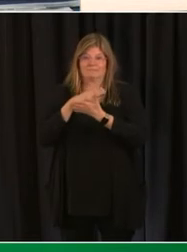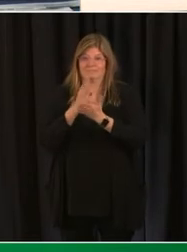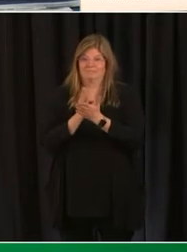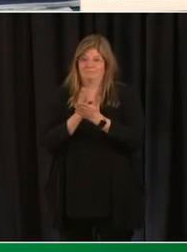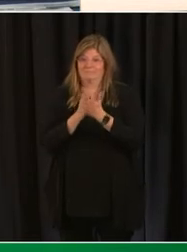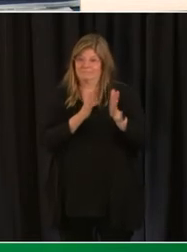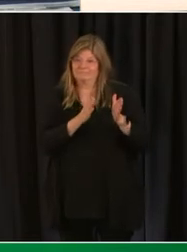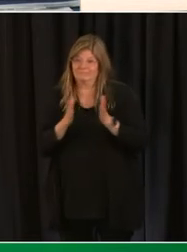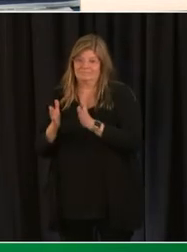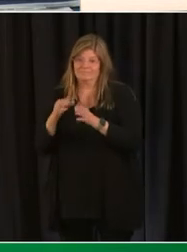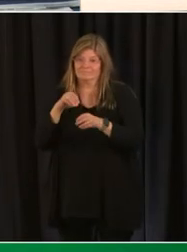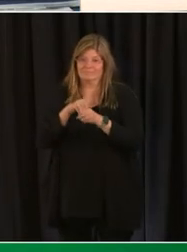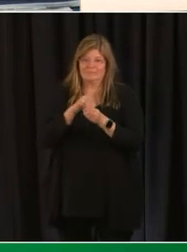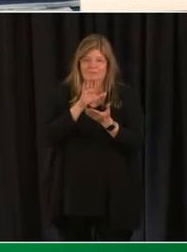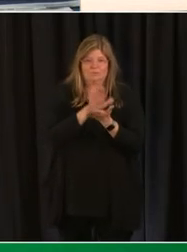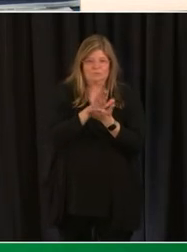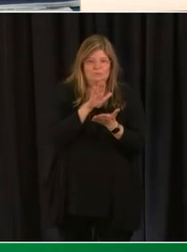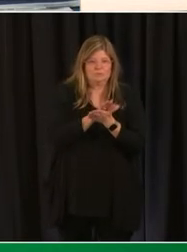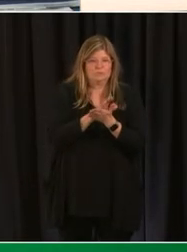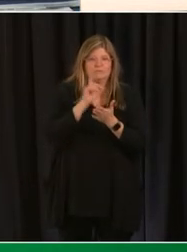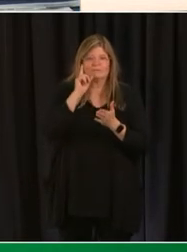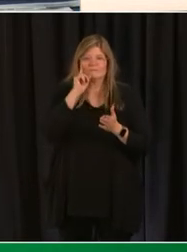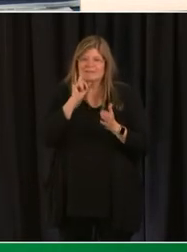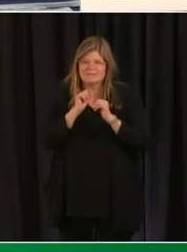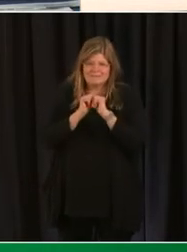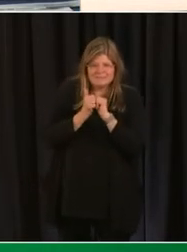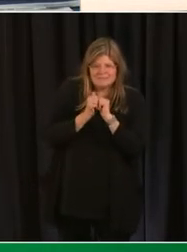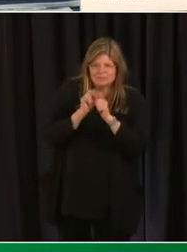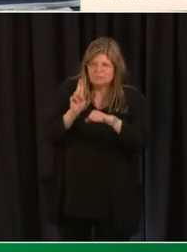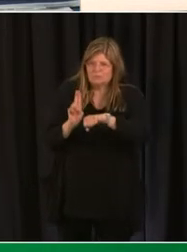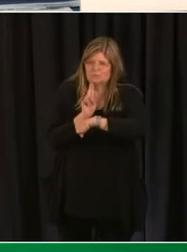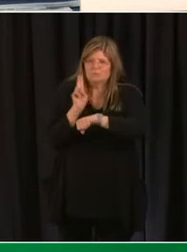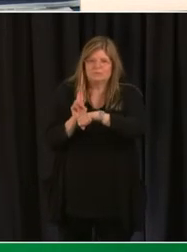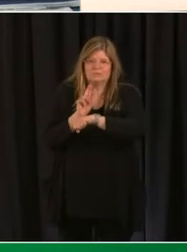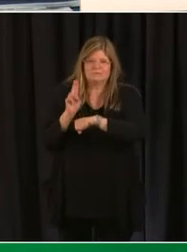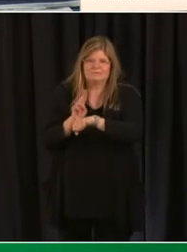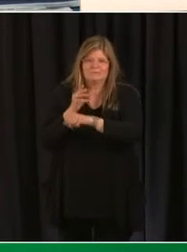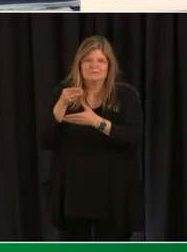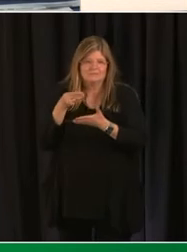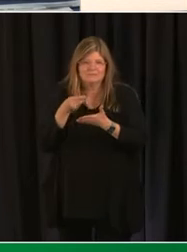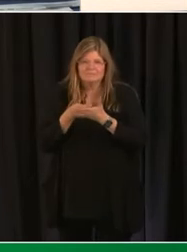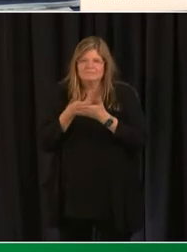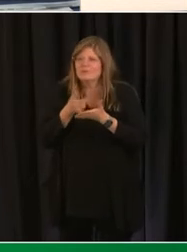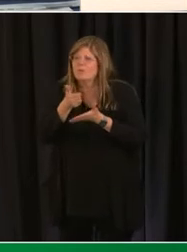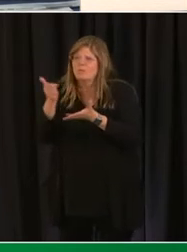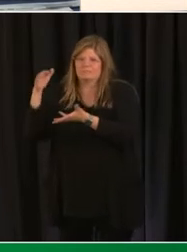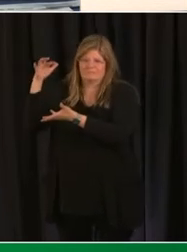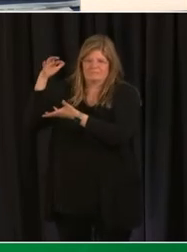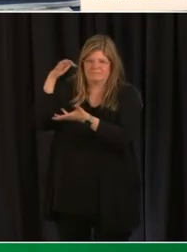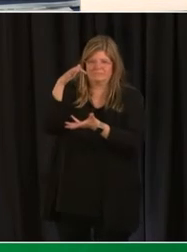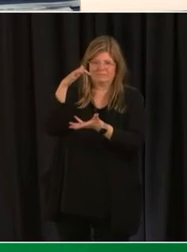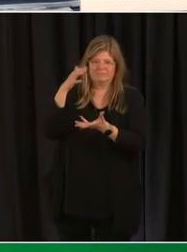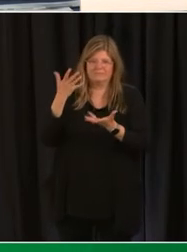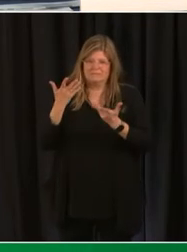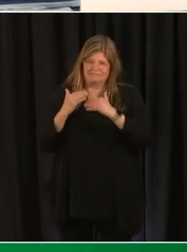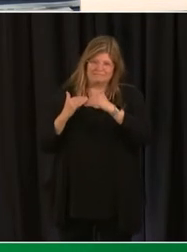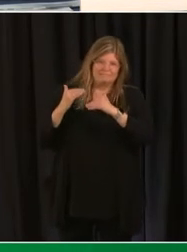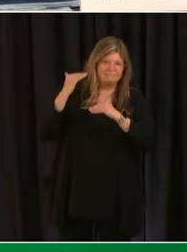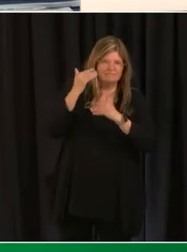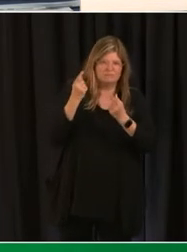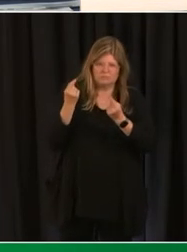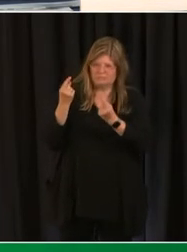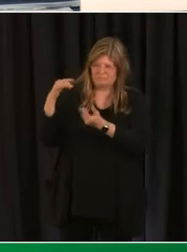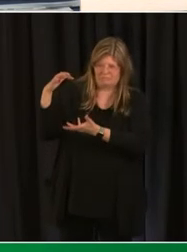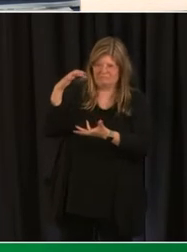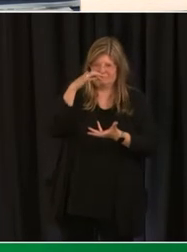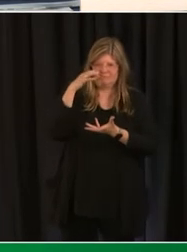and schools are planning for how they will utilize their supplemental funds they have to plan for acceleration also